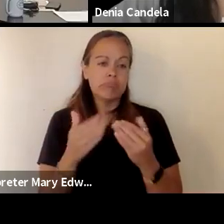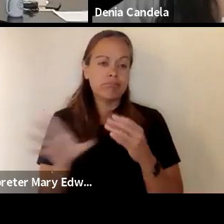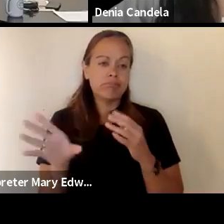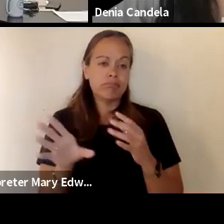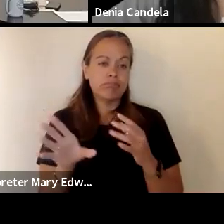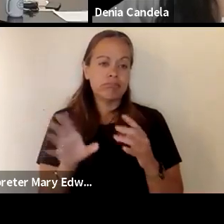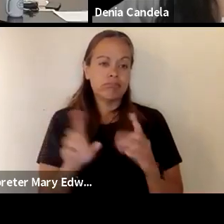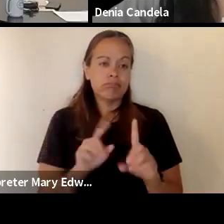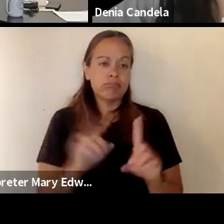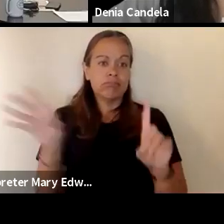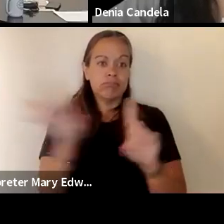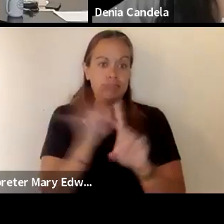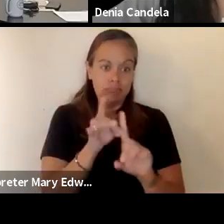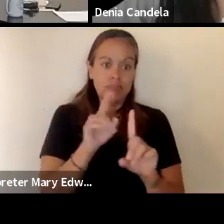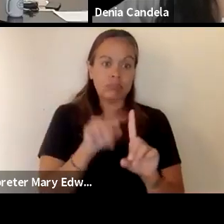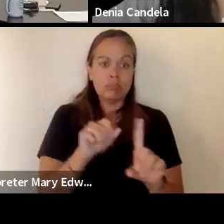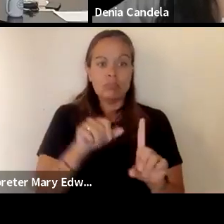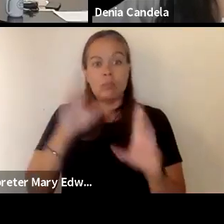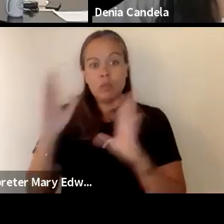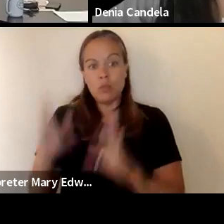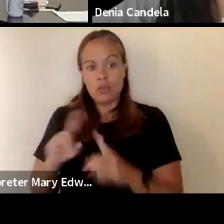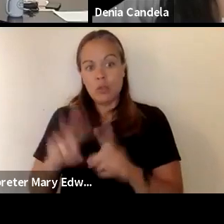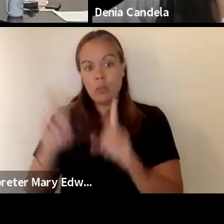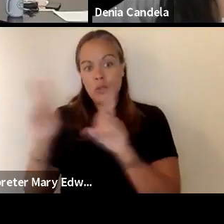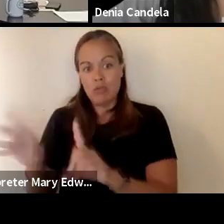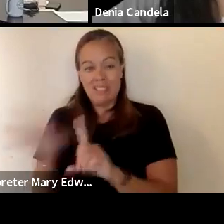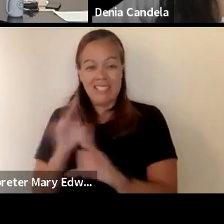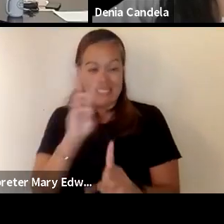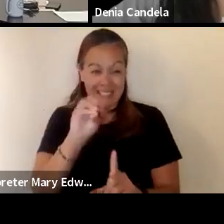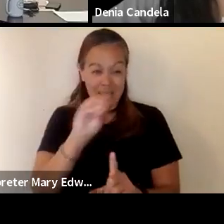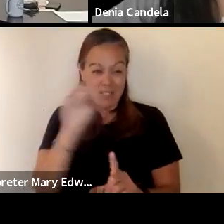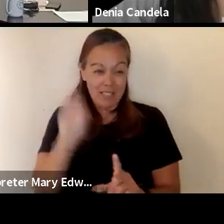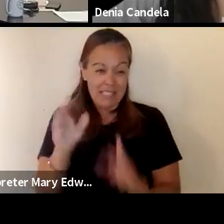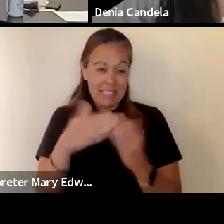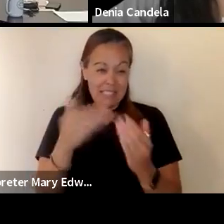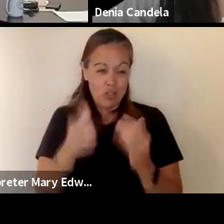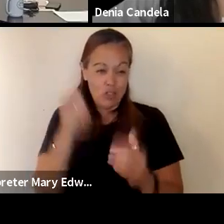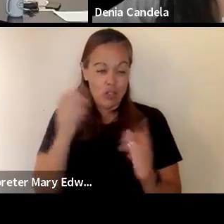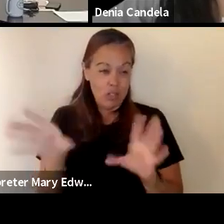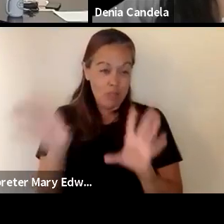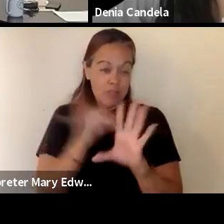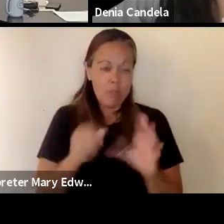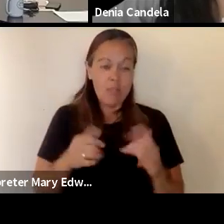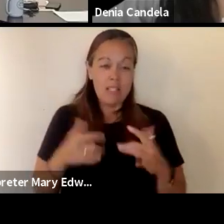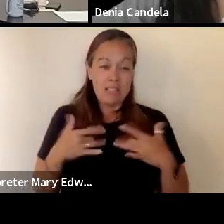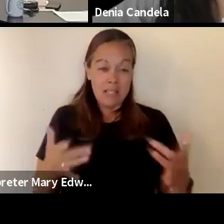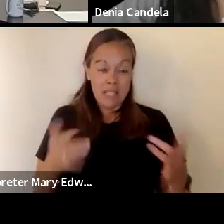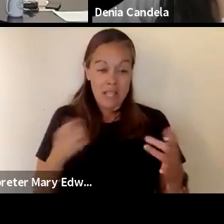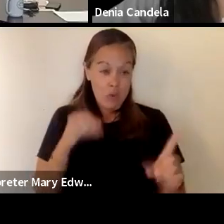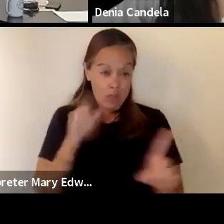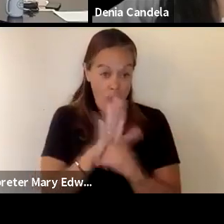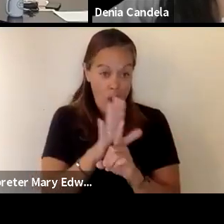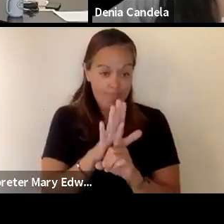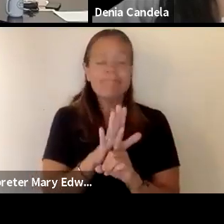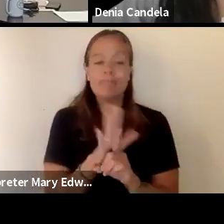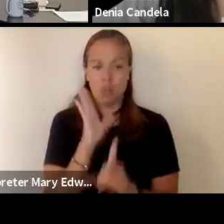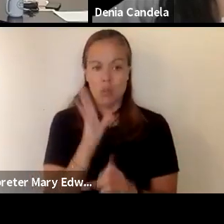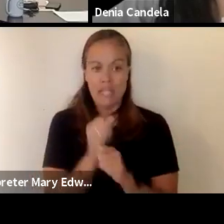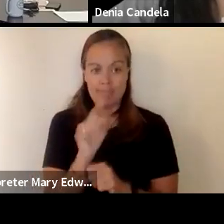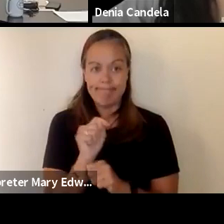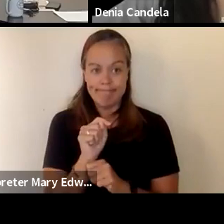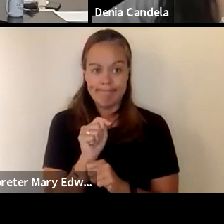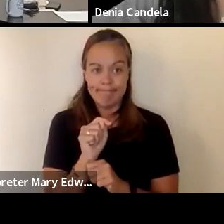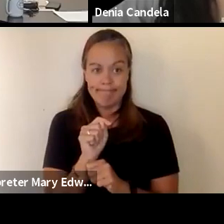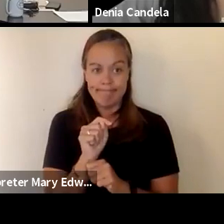person about 60 percent more transmissible that just means that it's more likely that if you're exposed to it you're going to get it